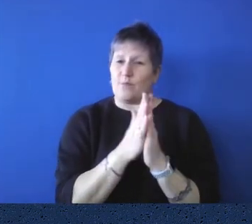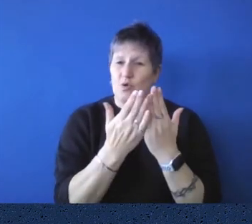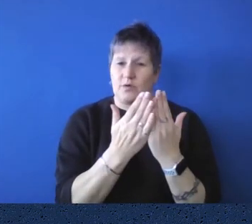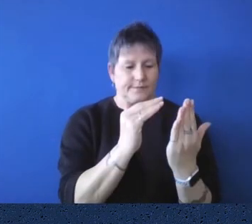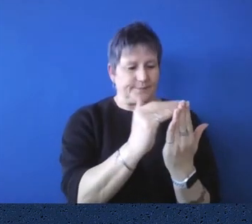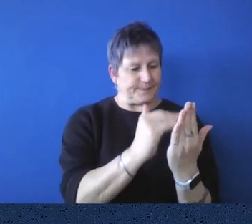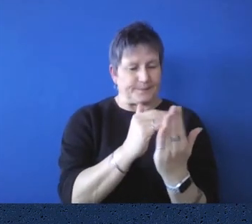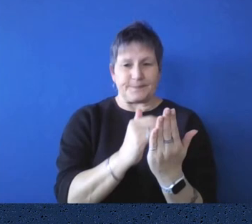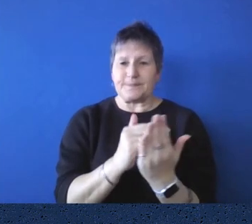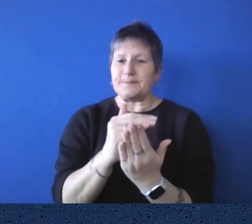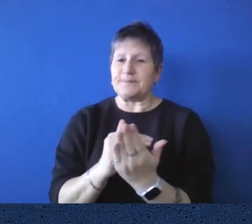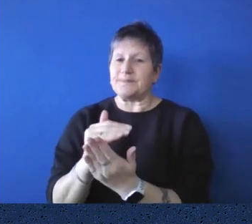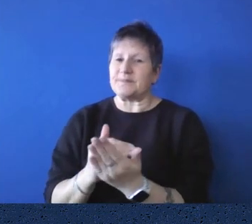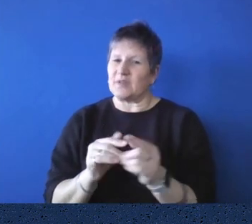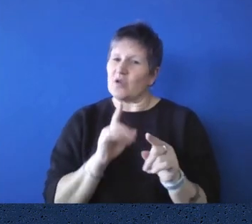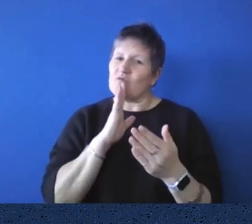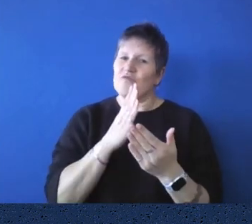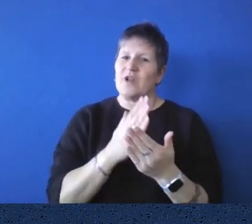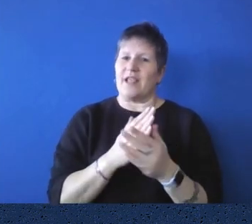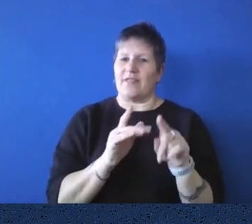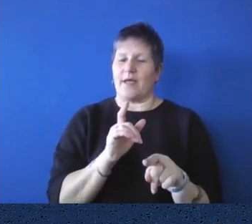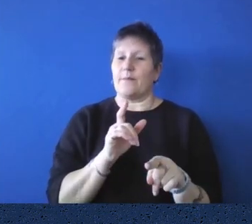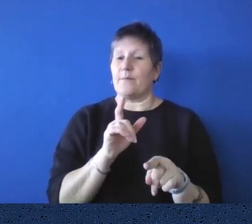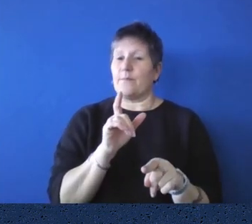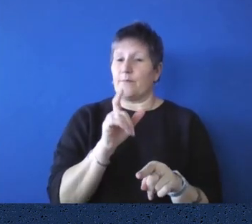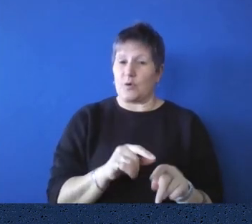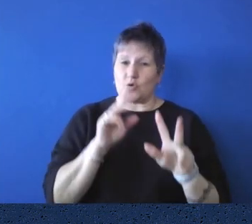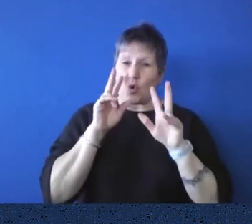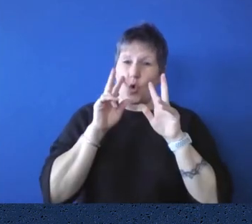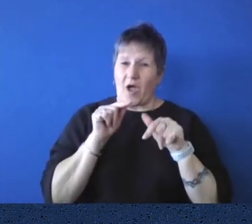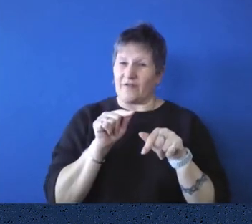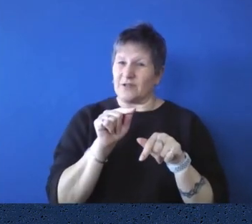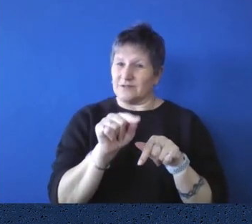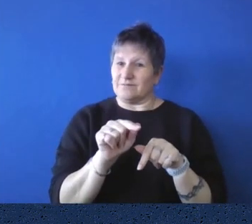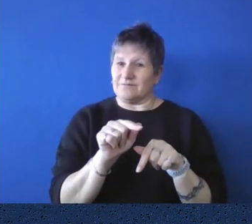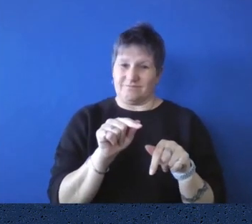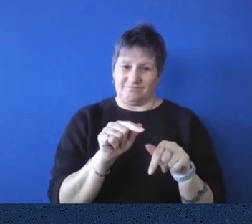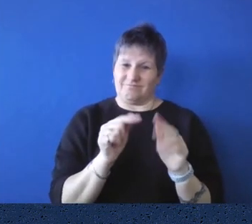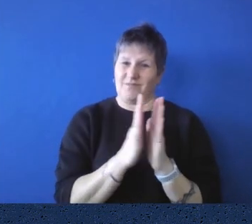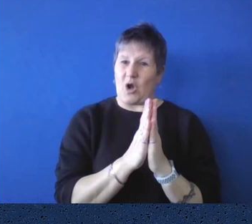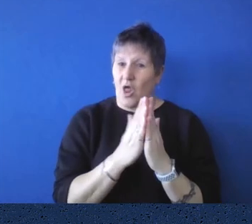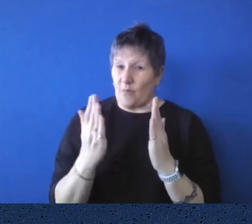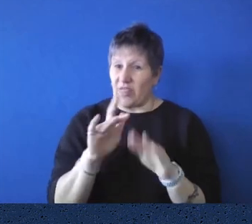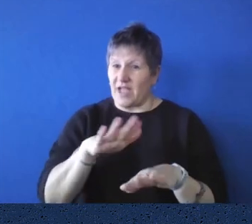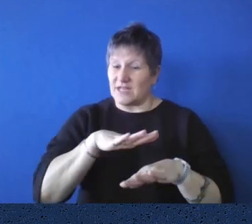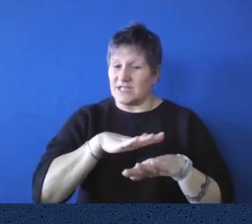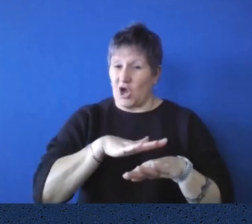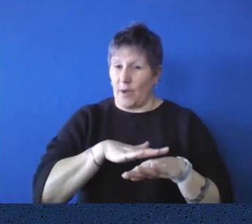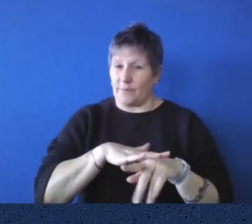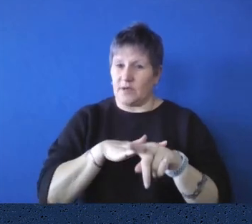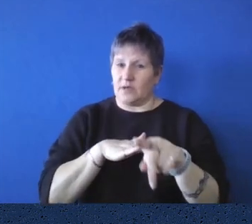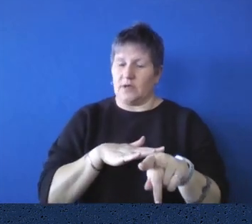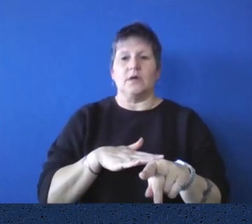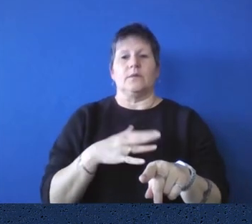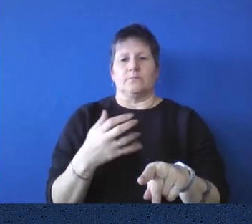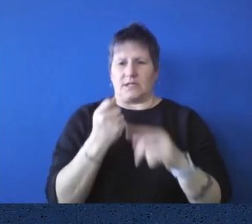Um, so the librarian at the time would have had to have a very good thorough understanding